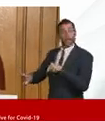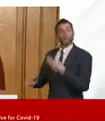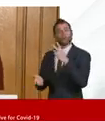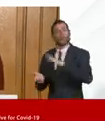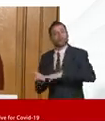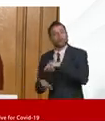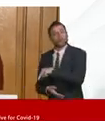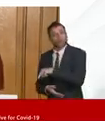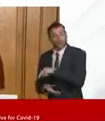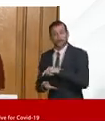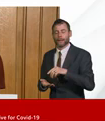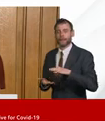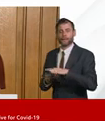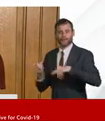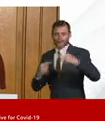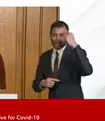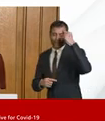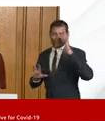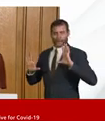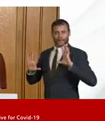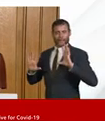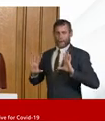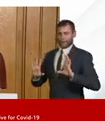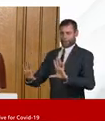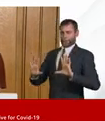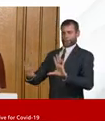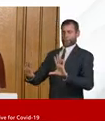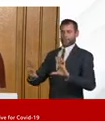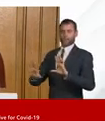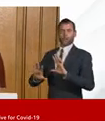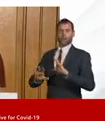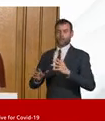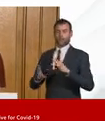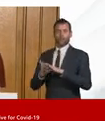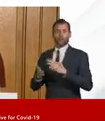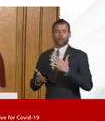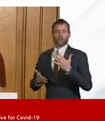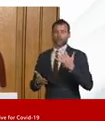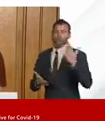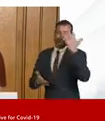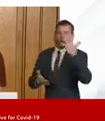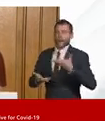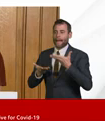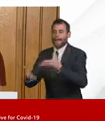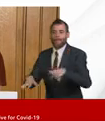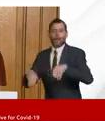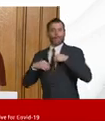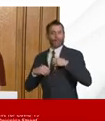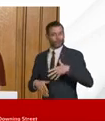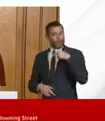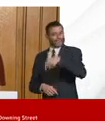consciously keeping apart from each other so we do not inadvertently pass on disease if we have it